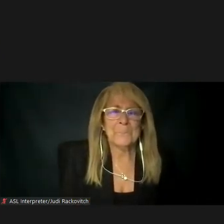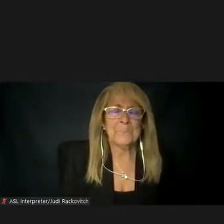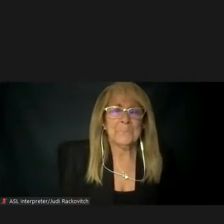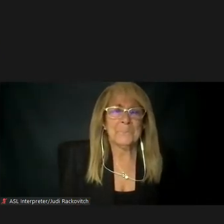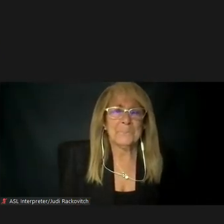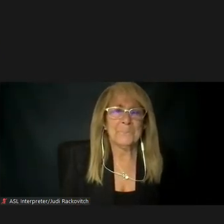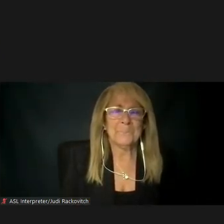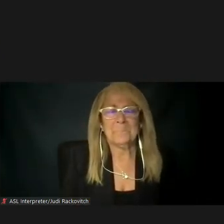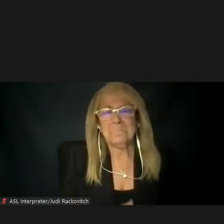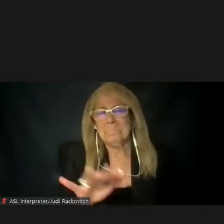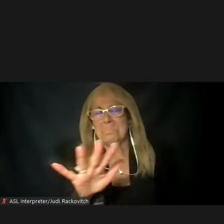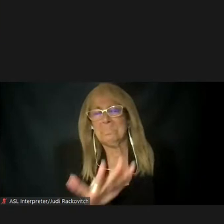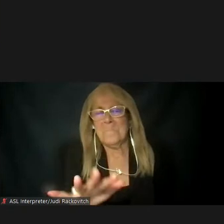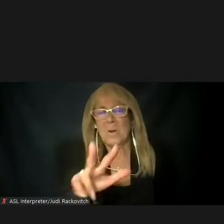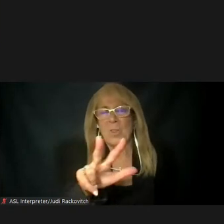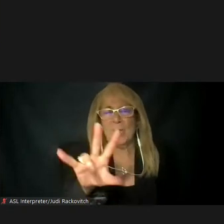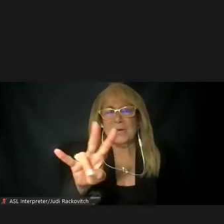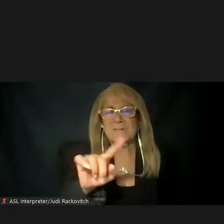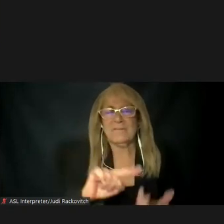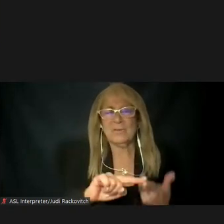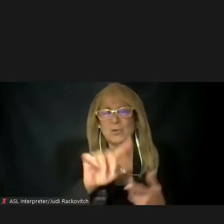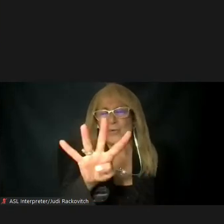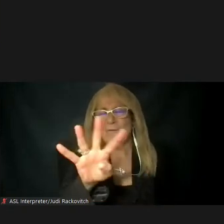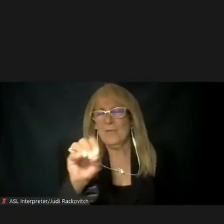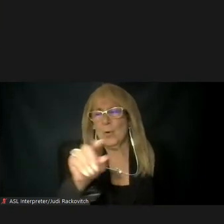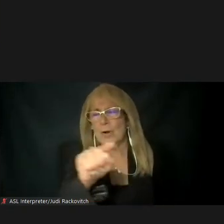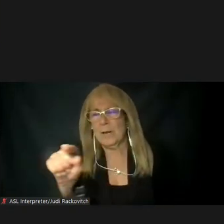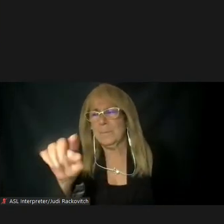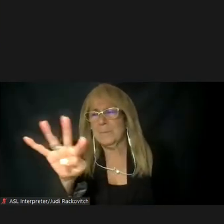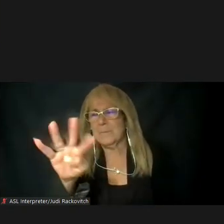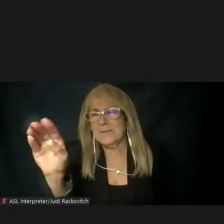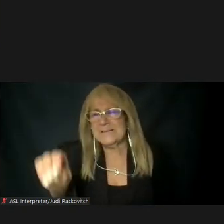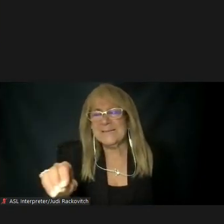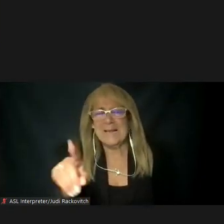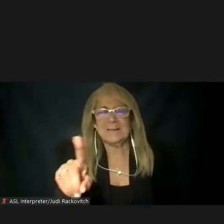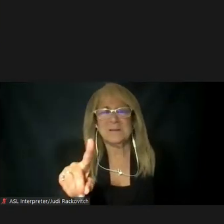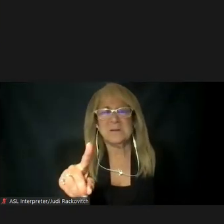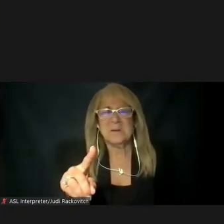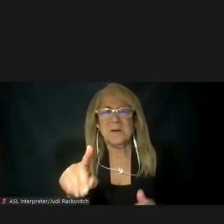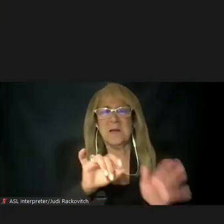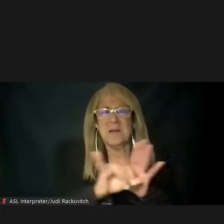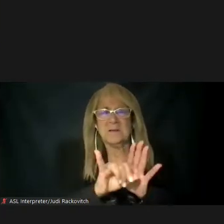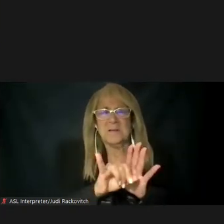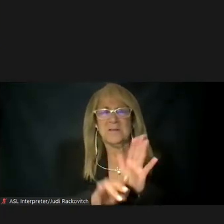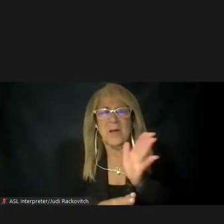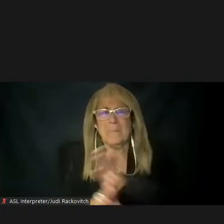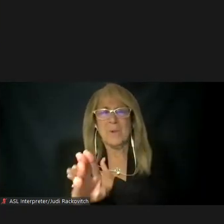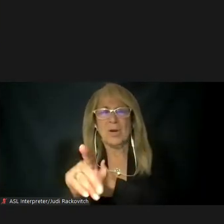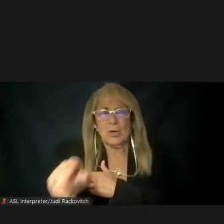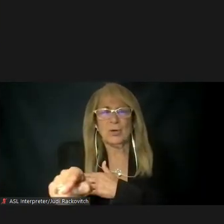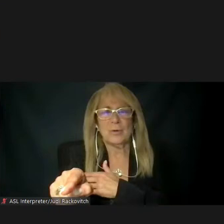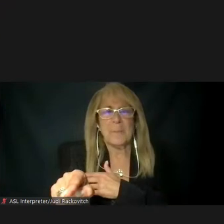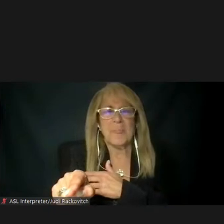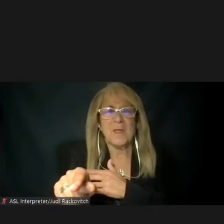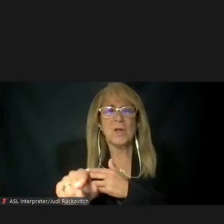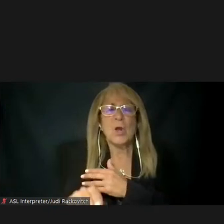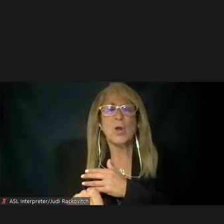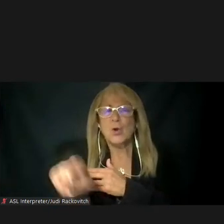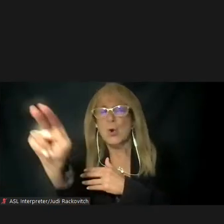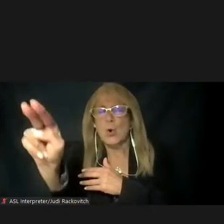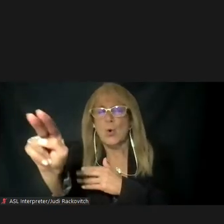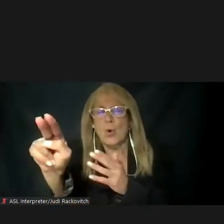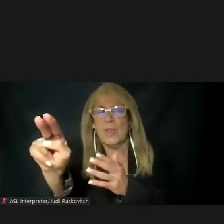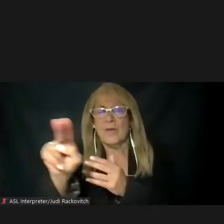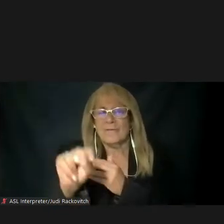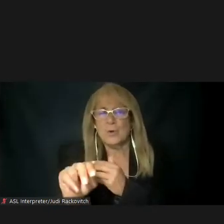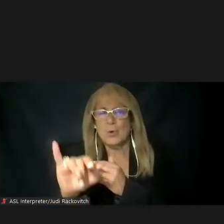Roughly 37% to 40% of the population identifies as a minority population in each of the counties in the study area to the north of New York City, on Long